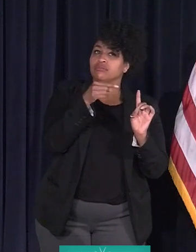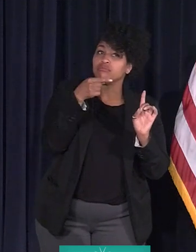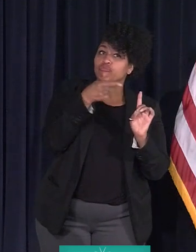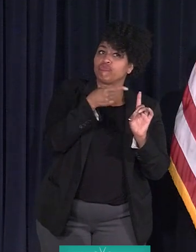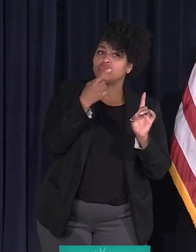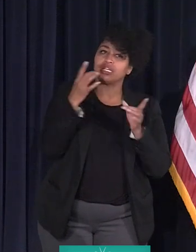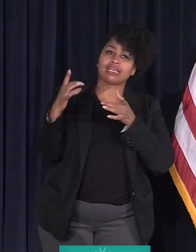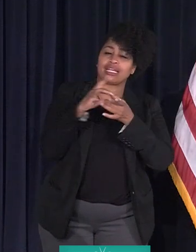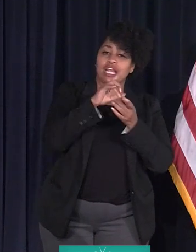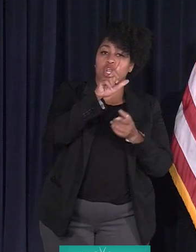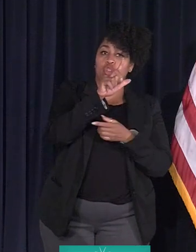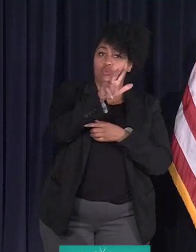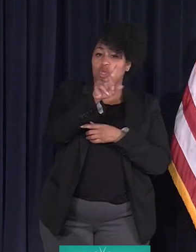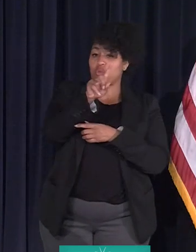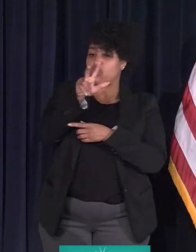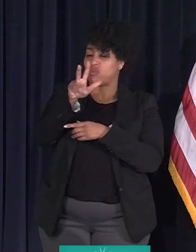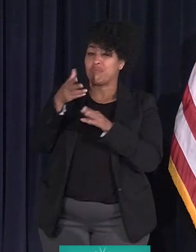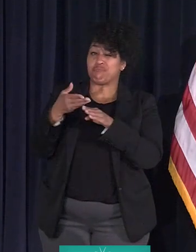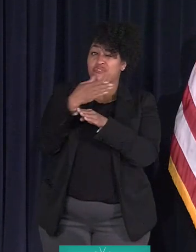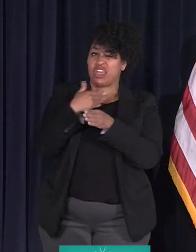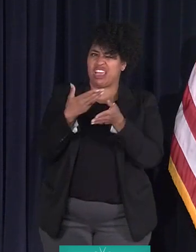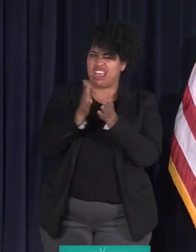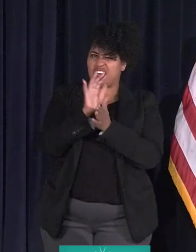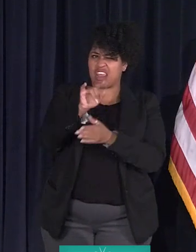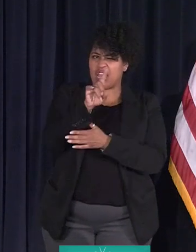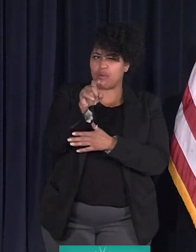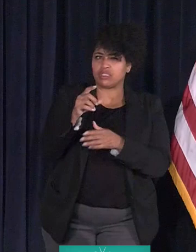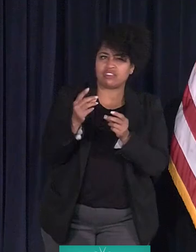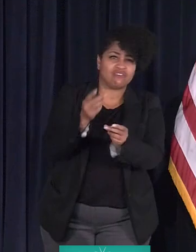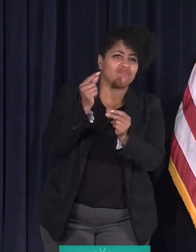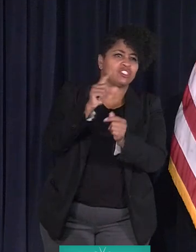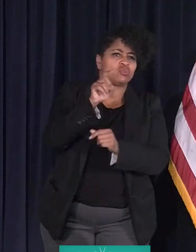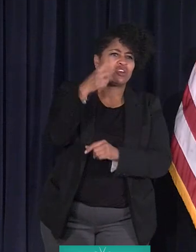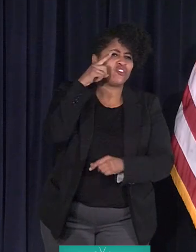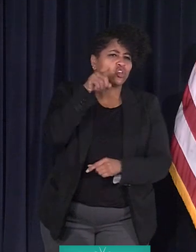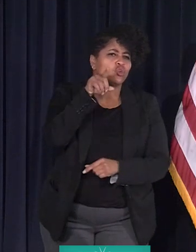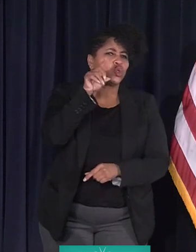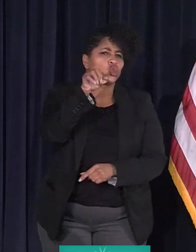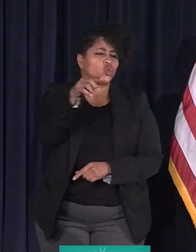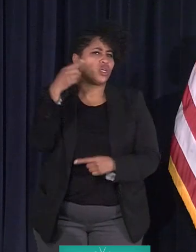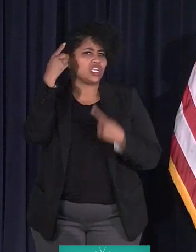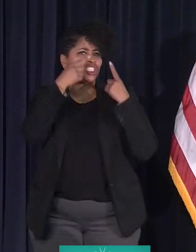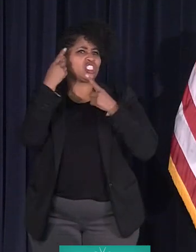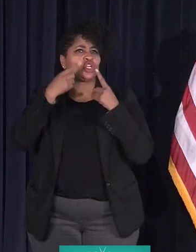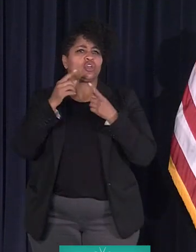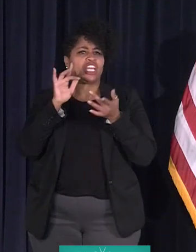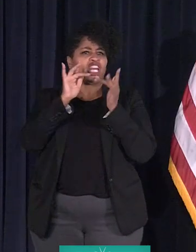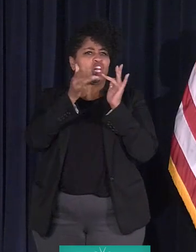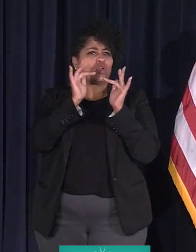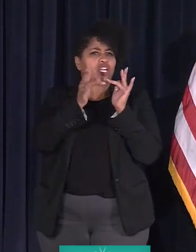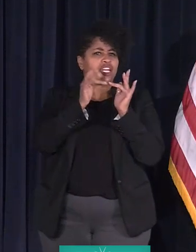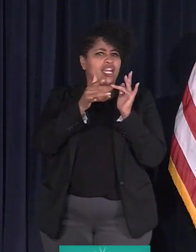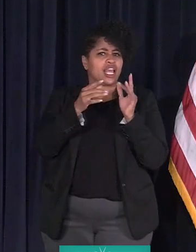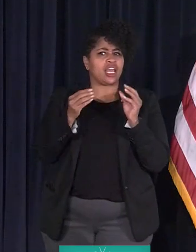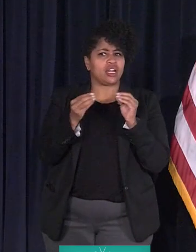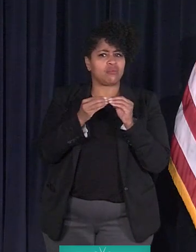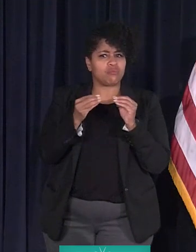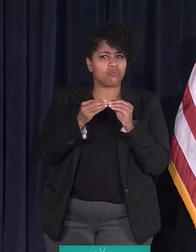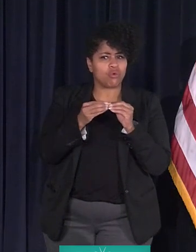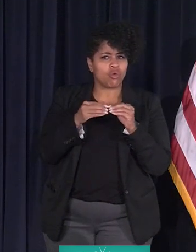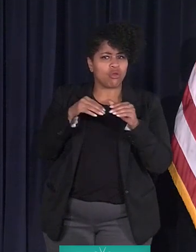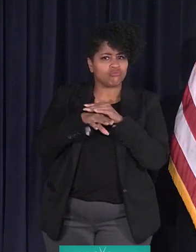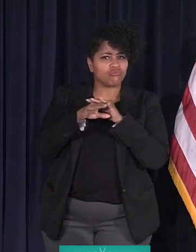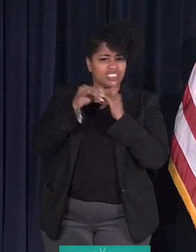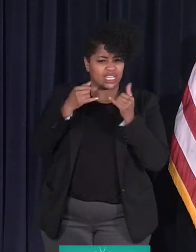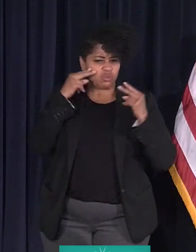313. Just before I ask that, just a quick question for you. Do you consider Internet more like a utility now that we've really seen the